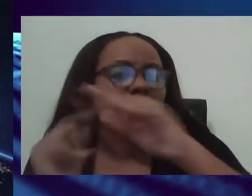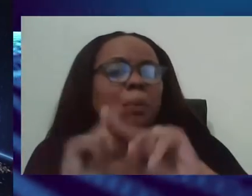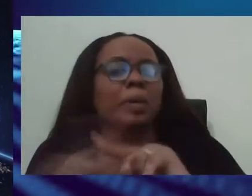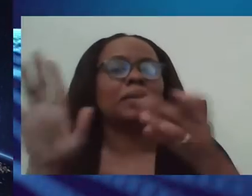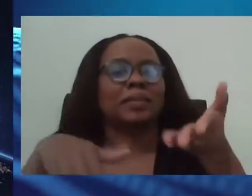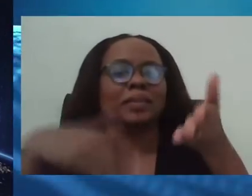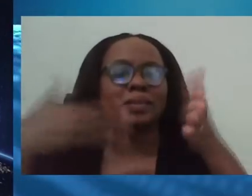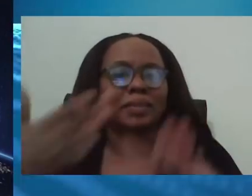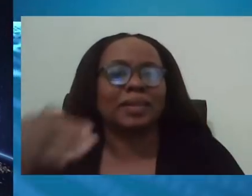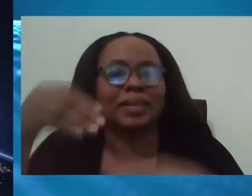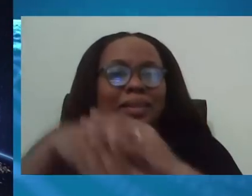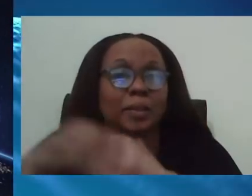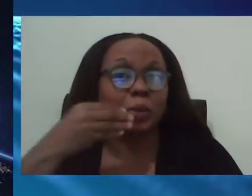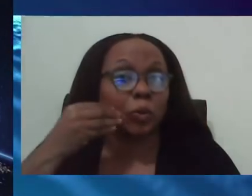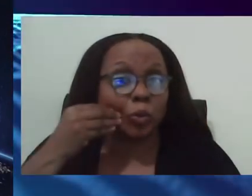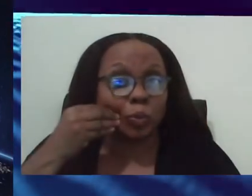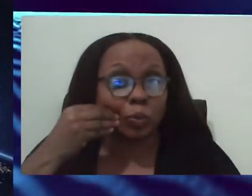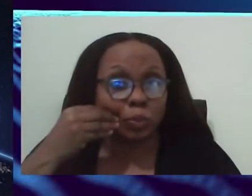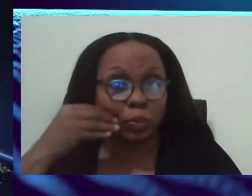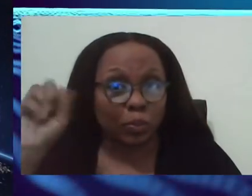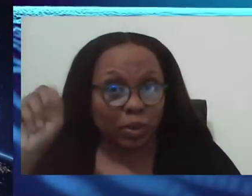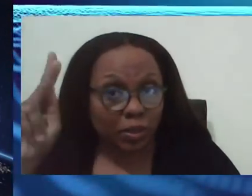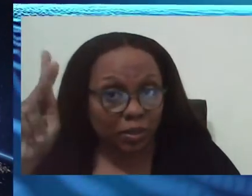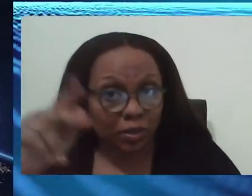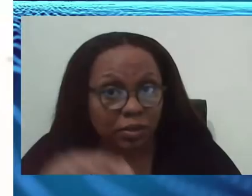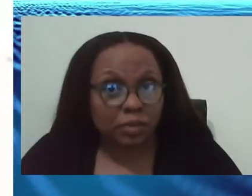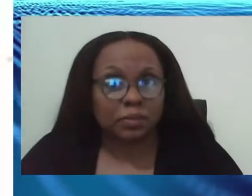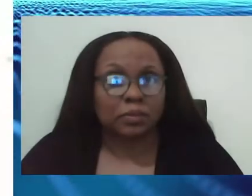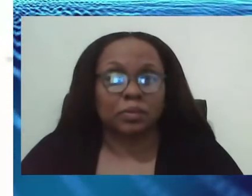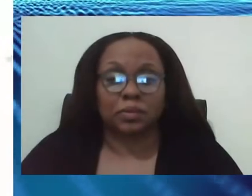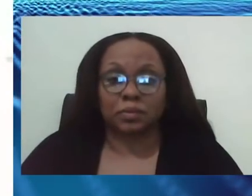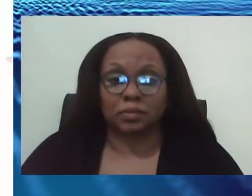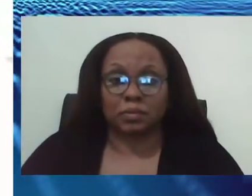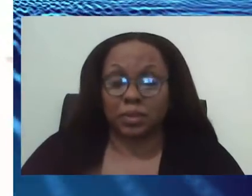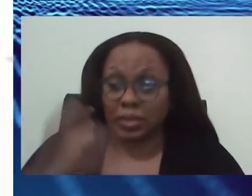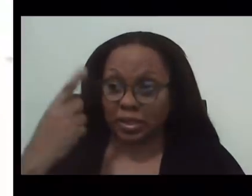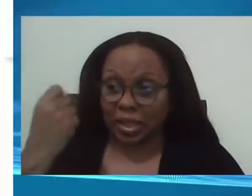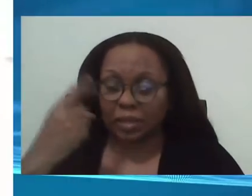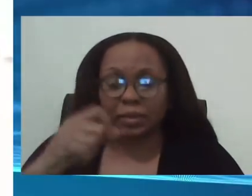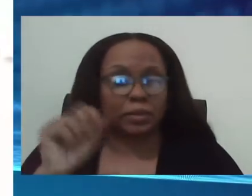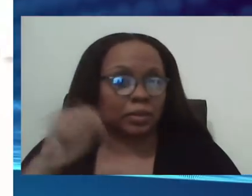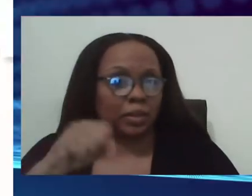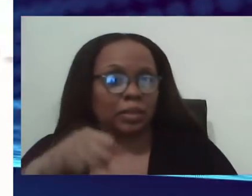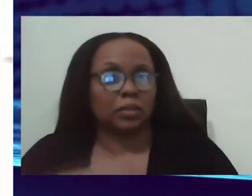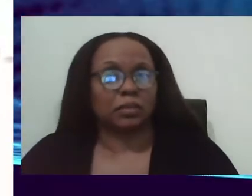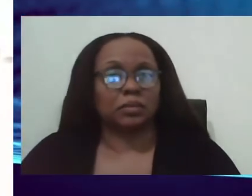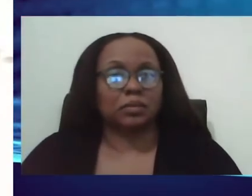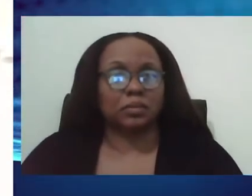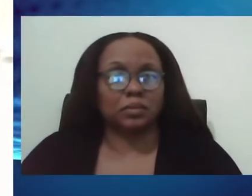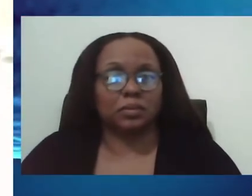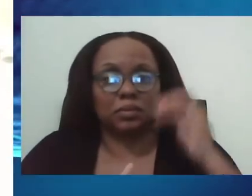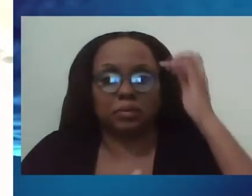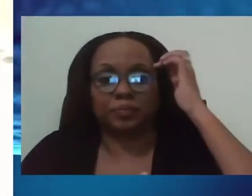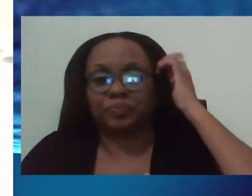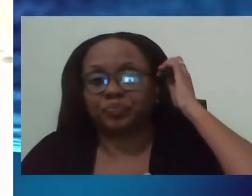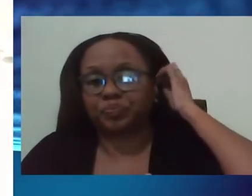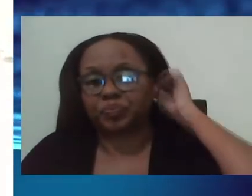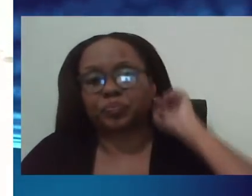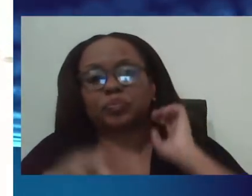home. Understand the difference? I understand. So just one clarification. You said there were 2